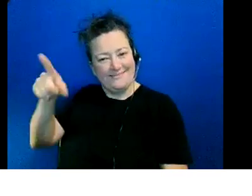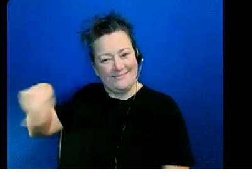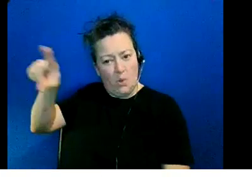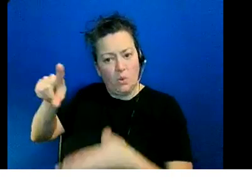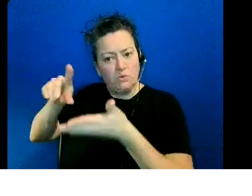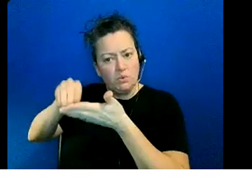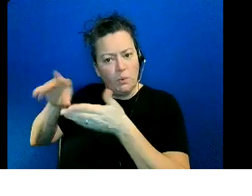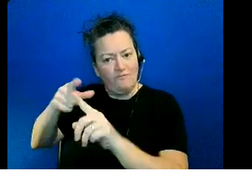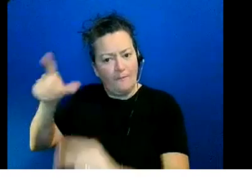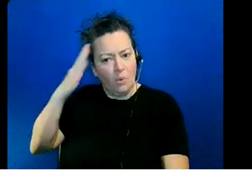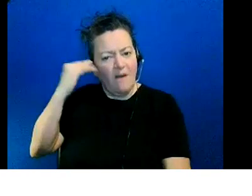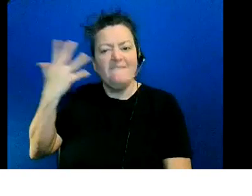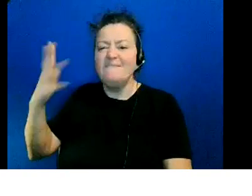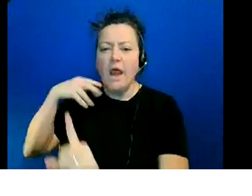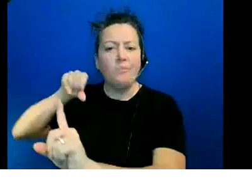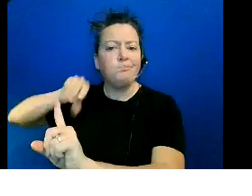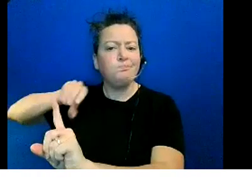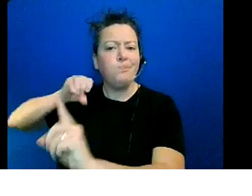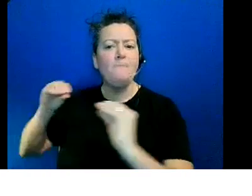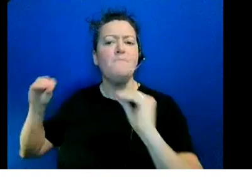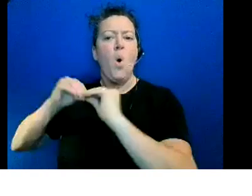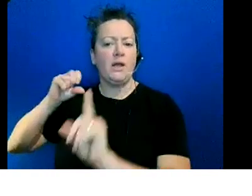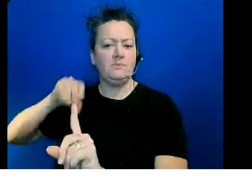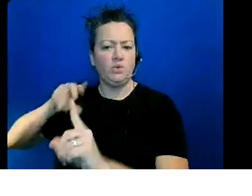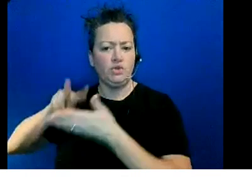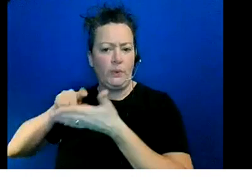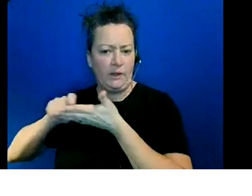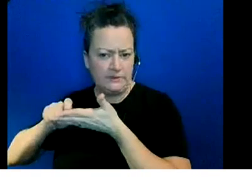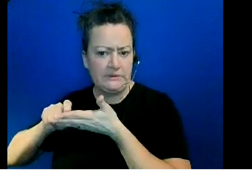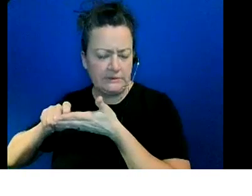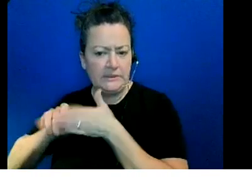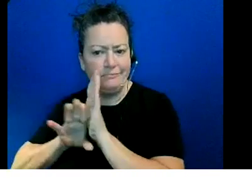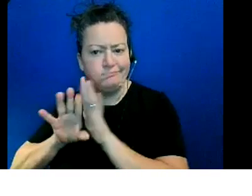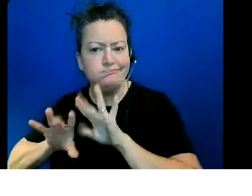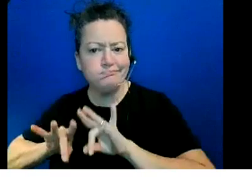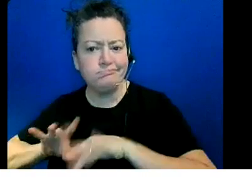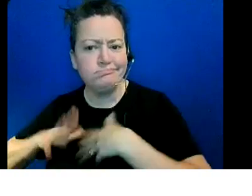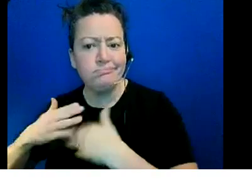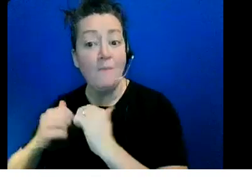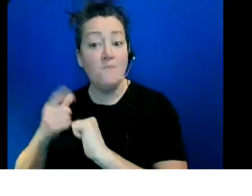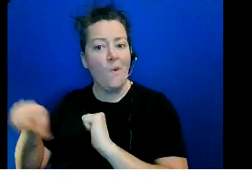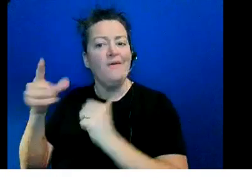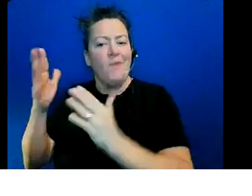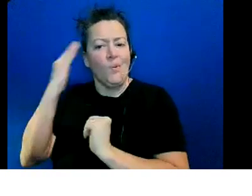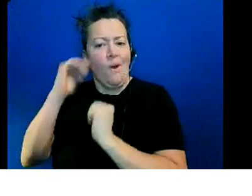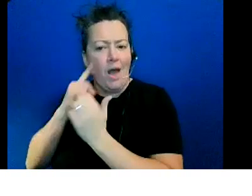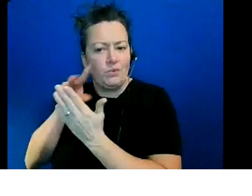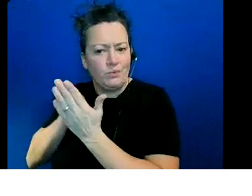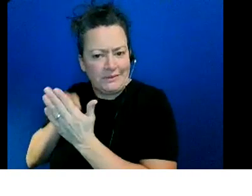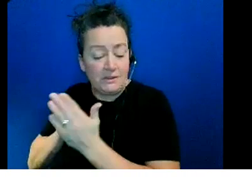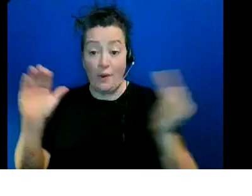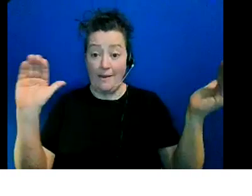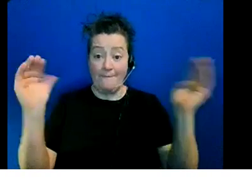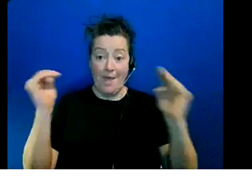to liberty and they most of most of them already knew how to how to read so the comparison between english and korean